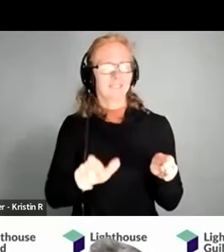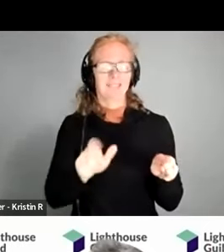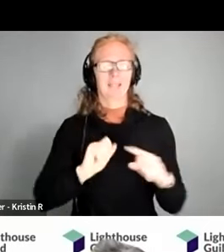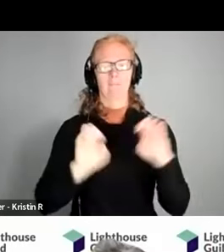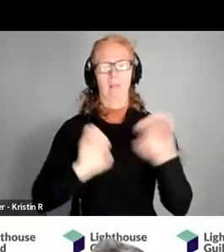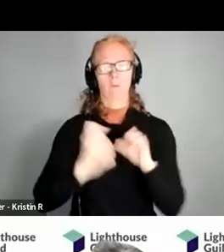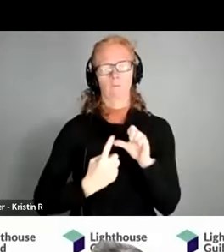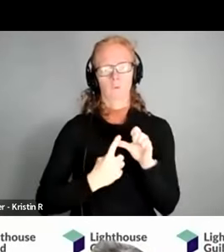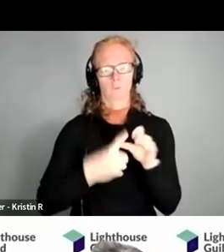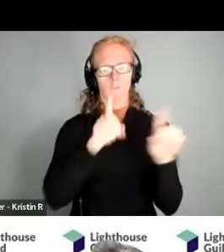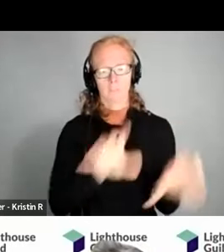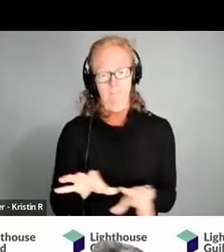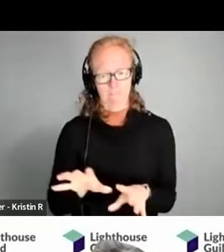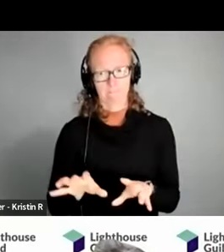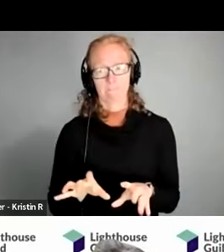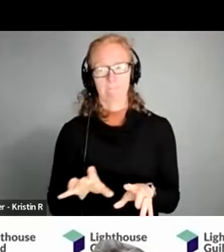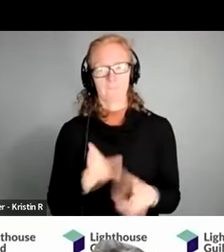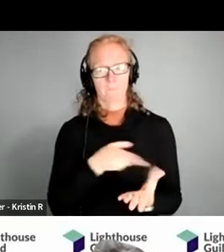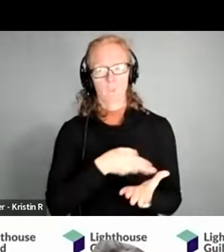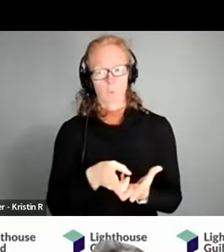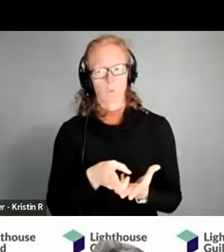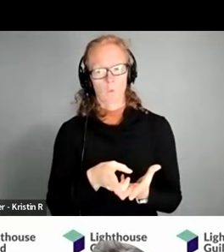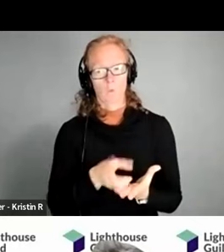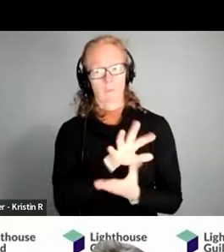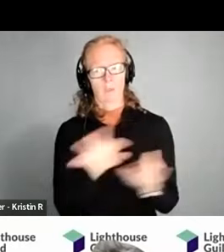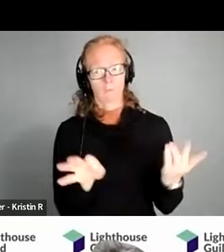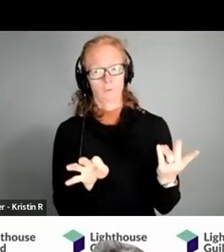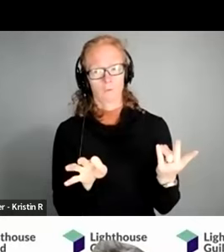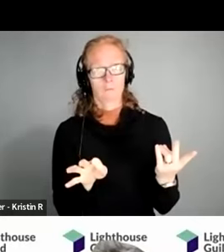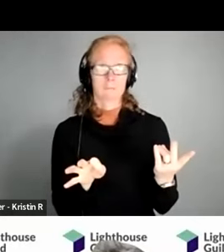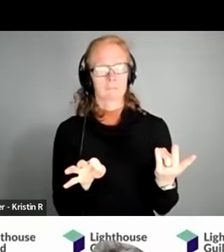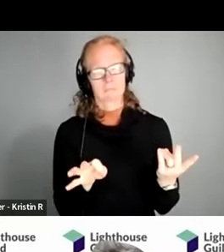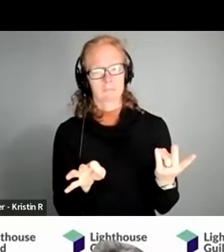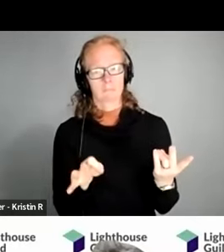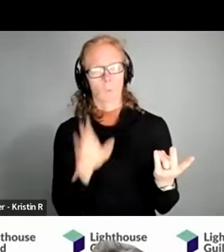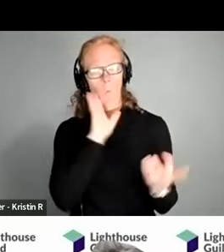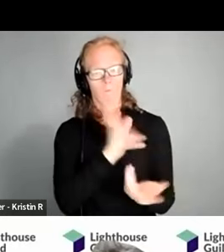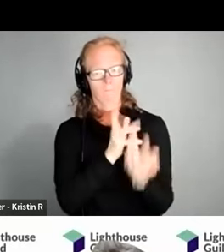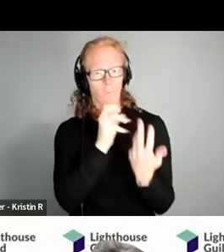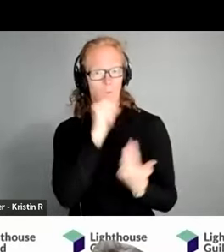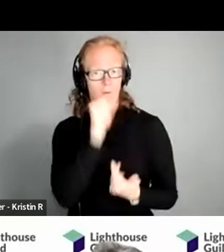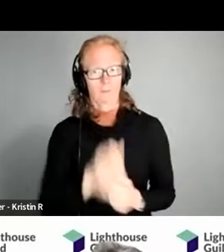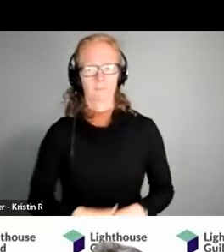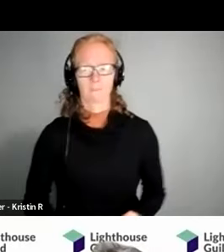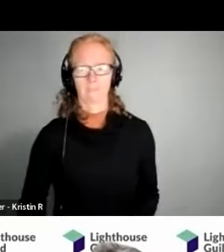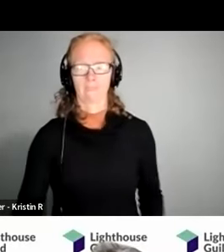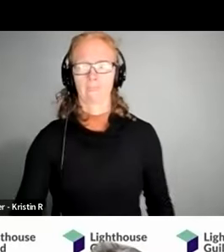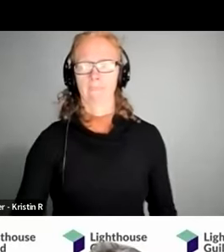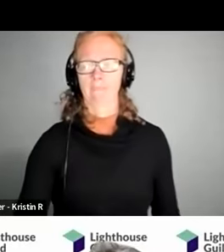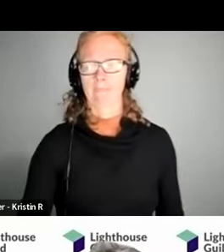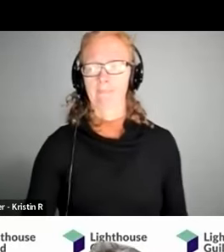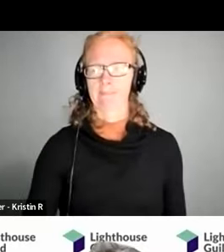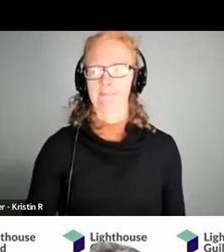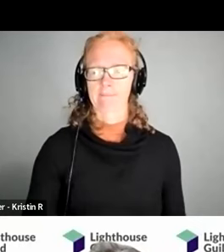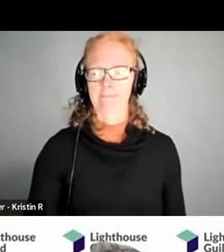evaluation of your hearing done to make sure that those options are actually going to work for you and on eye